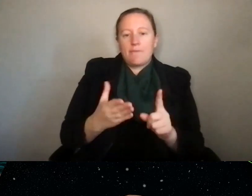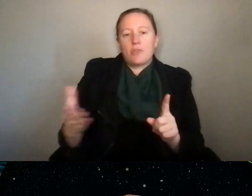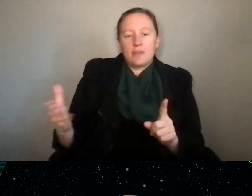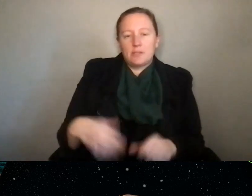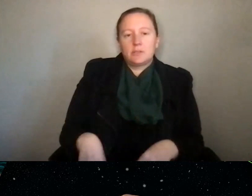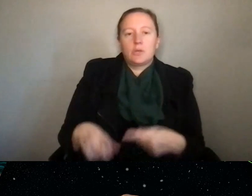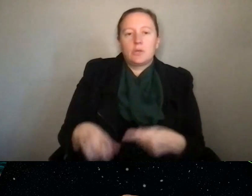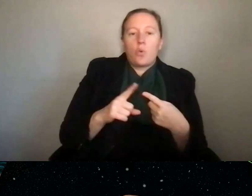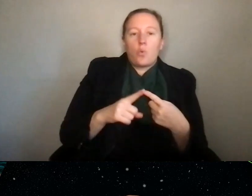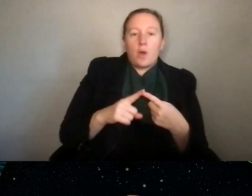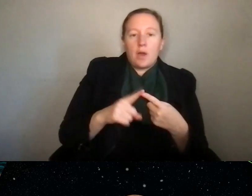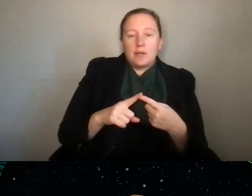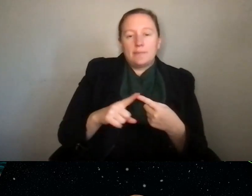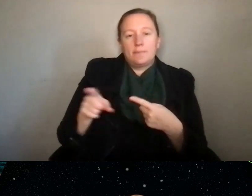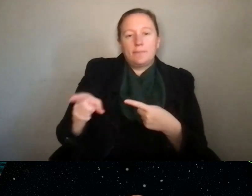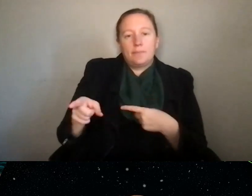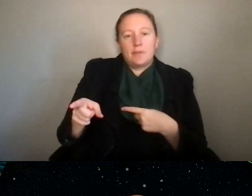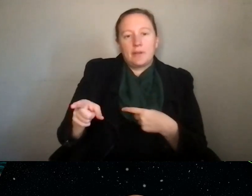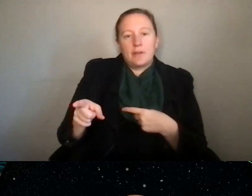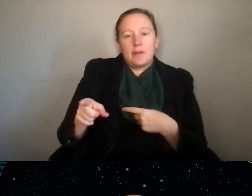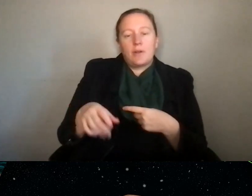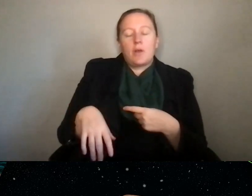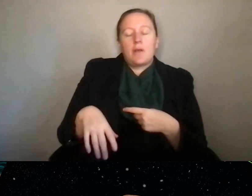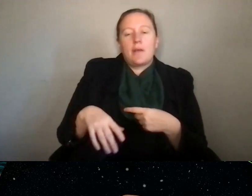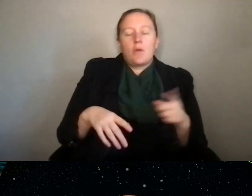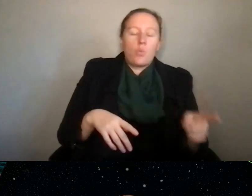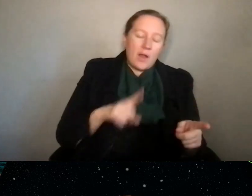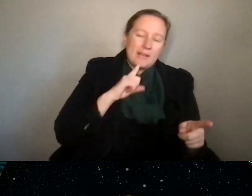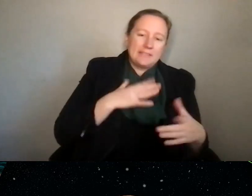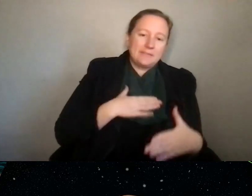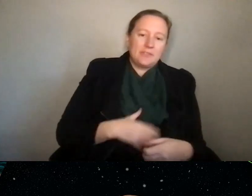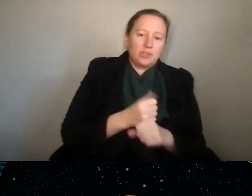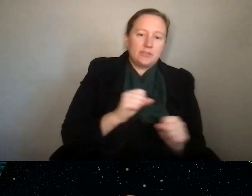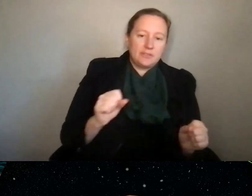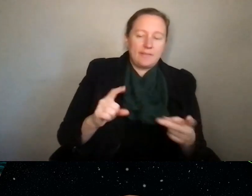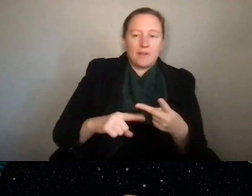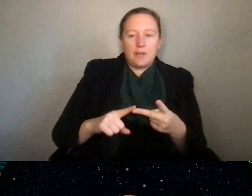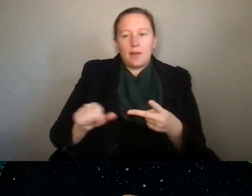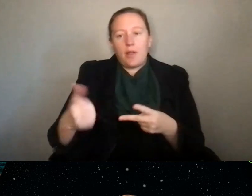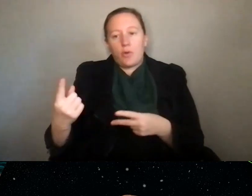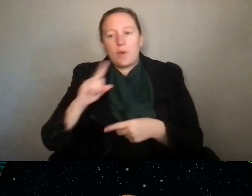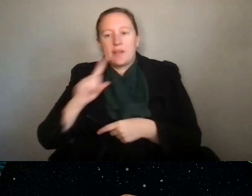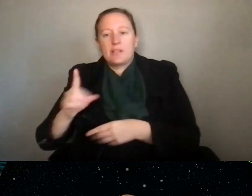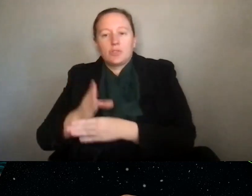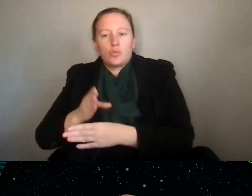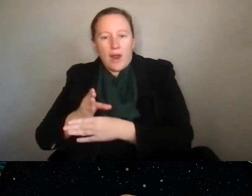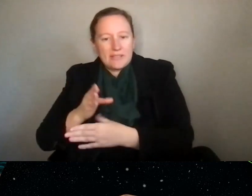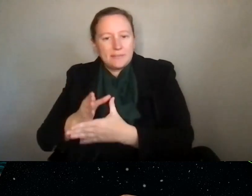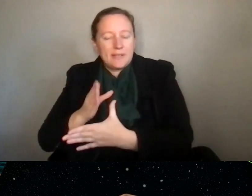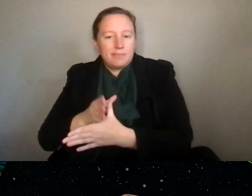focused, especially on physical safety. And the safe and inclusive plan is really about harassment and is